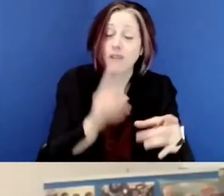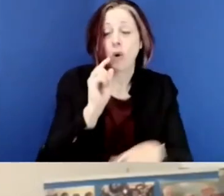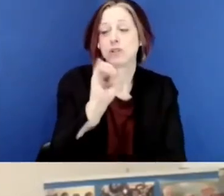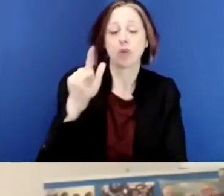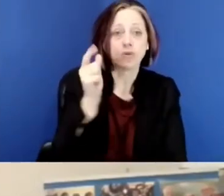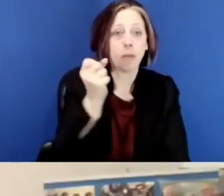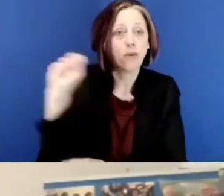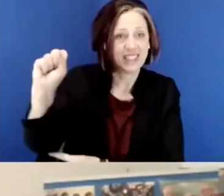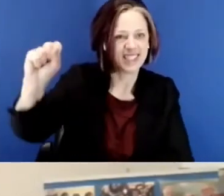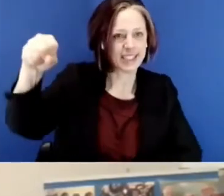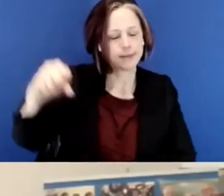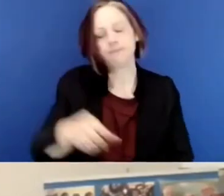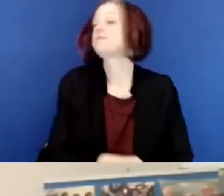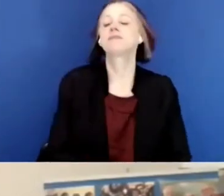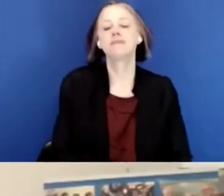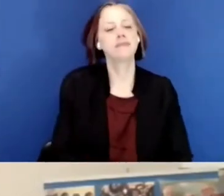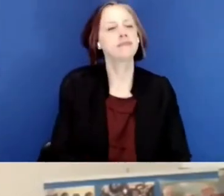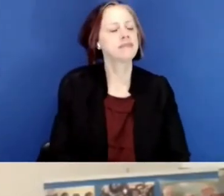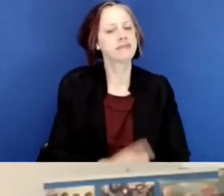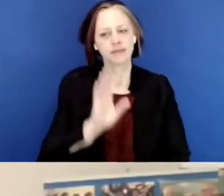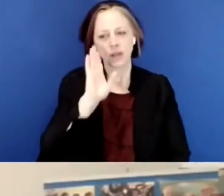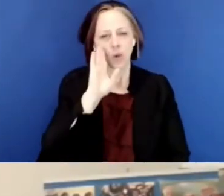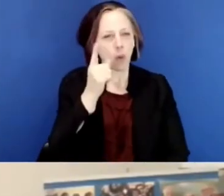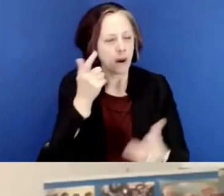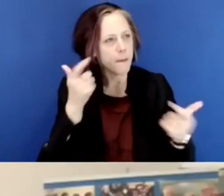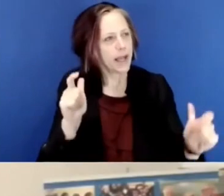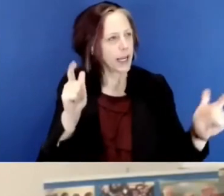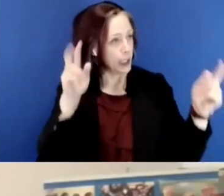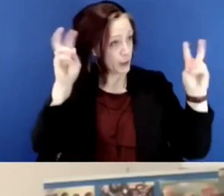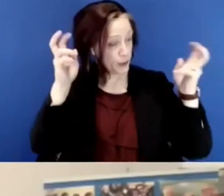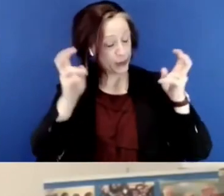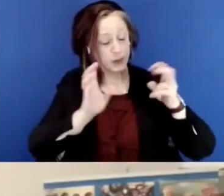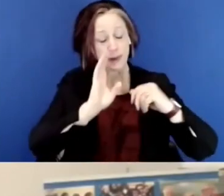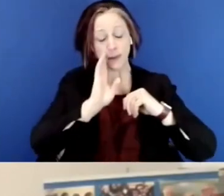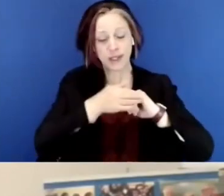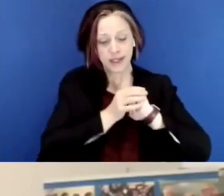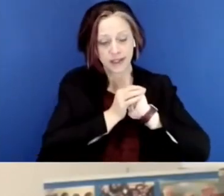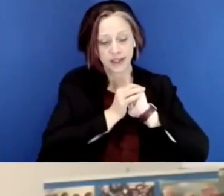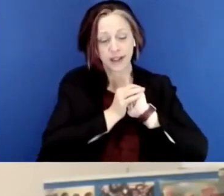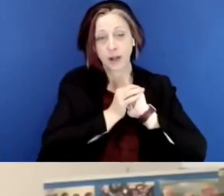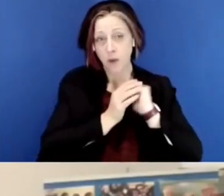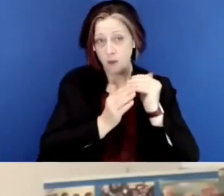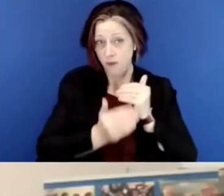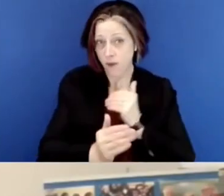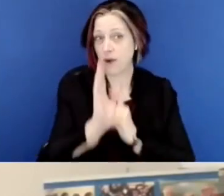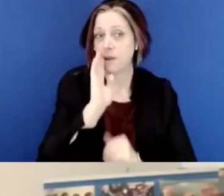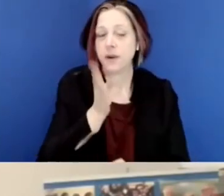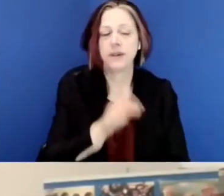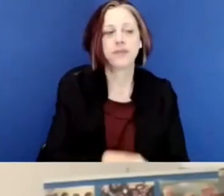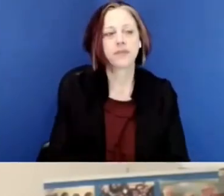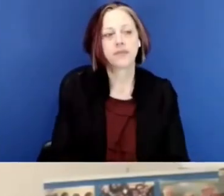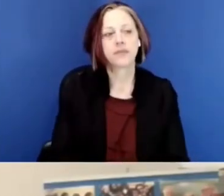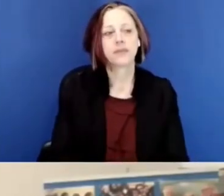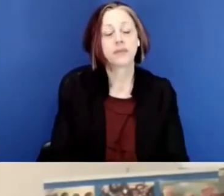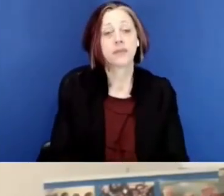leading on the social movements. I know one of the, uh, big issues that will, um, roll